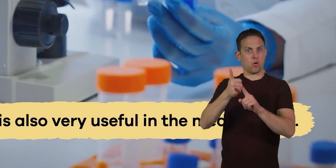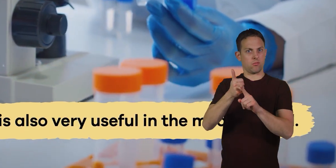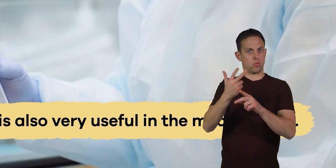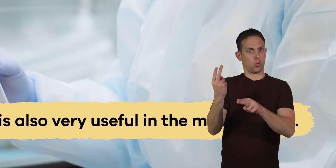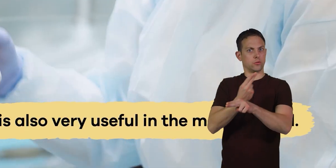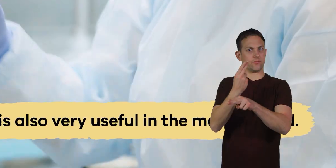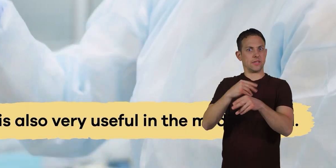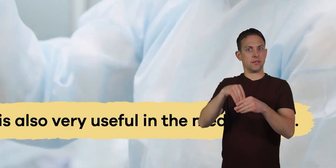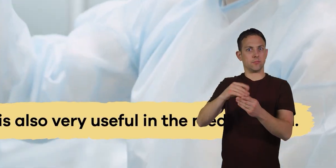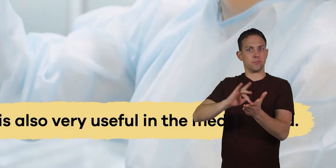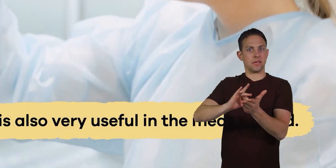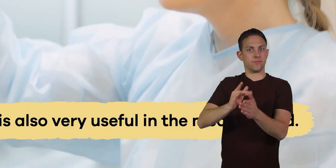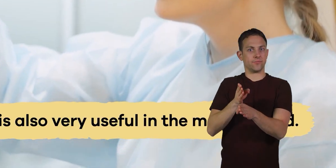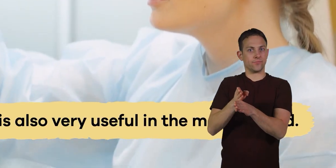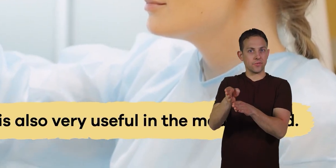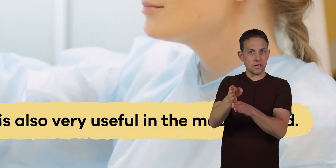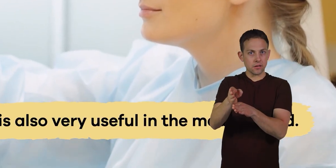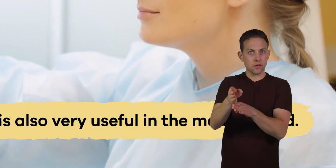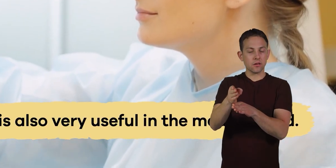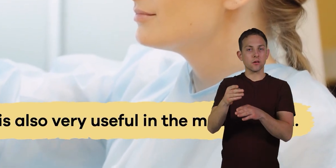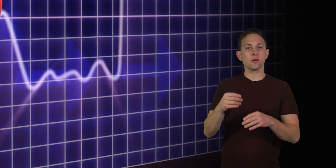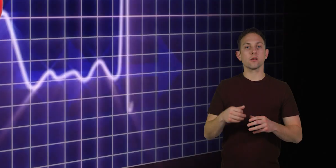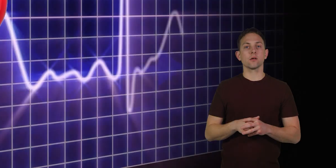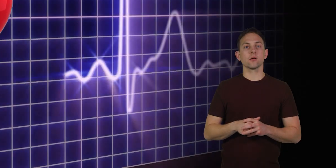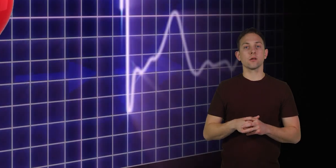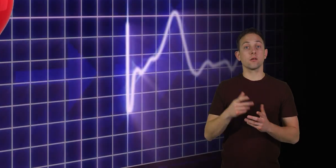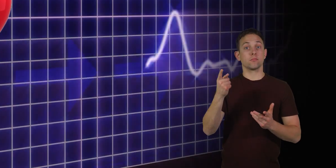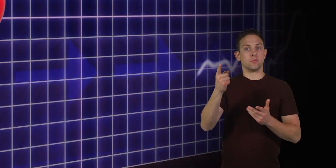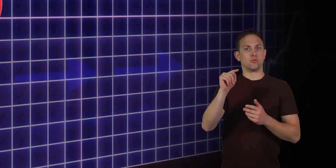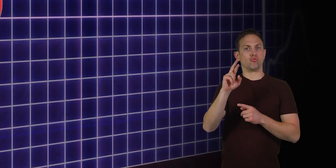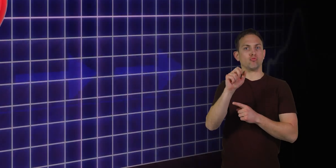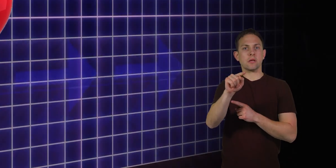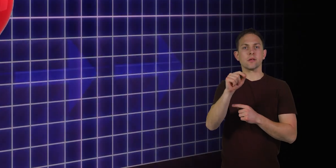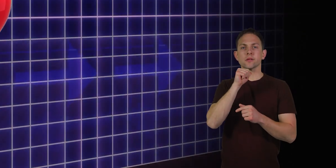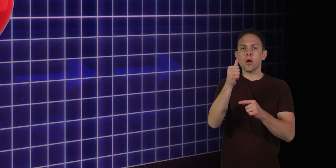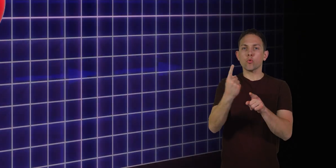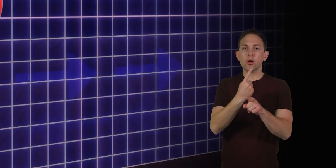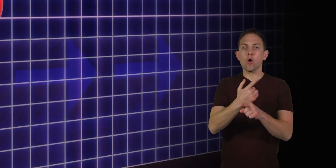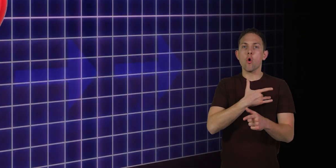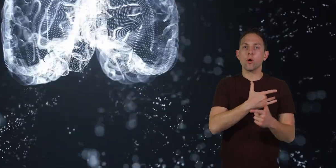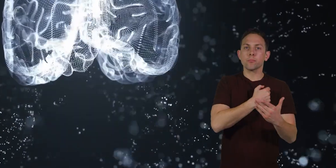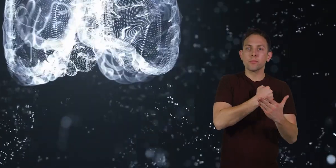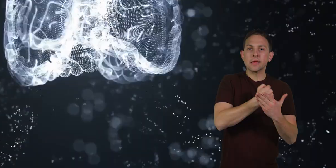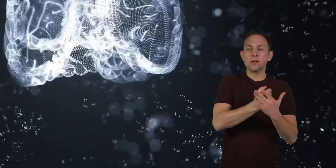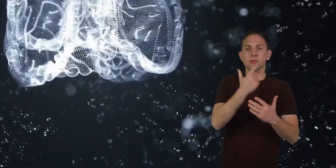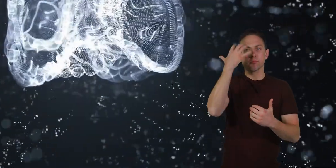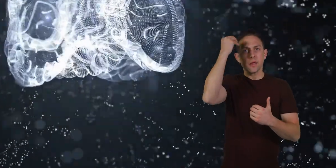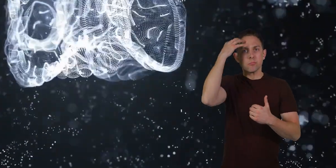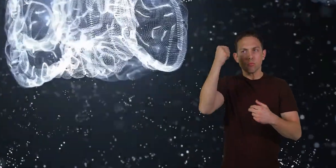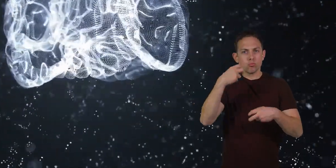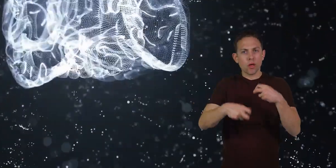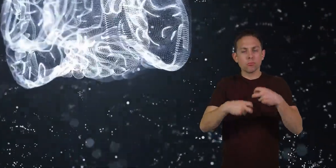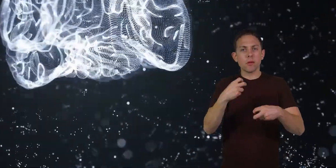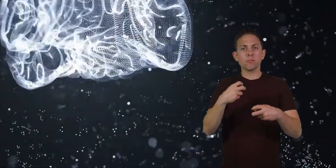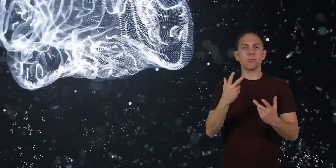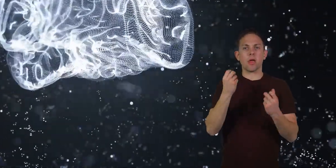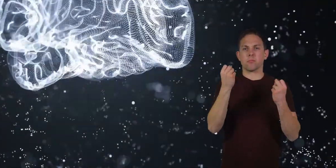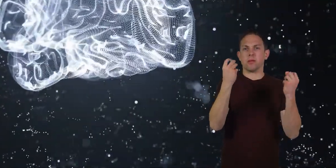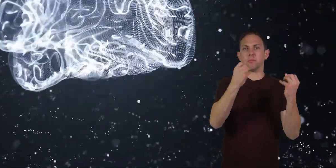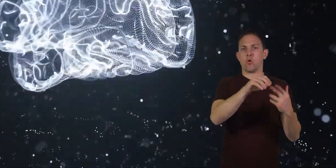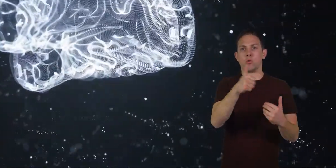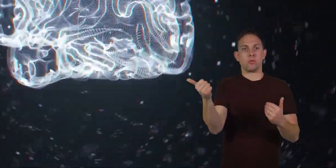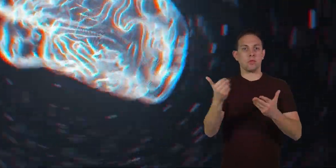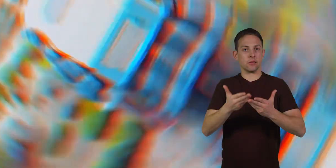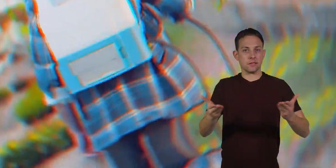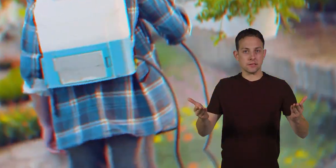also very useful in the medical field. It treats irregular heartbeats, memory problems, and many